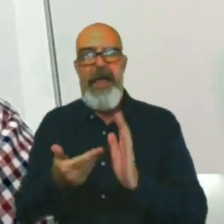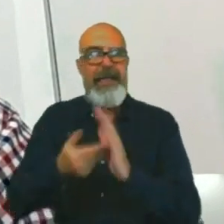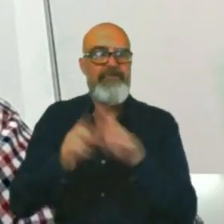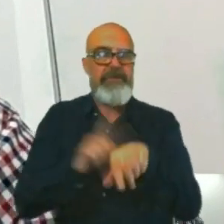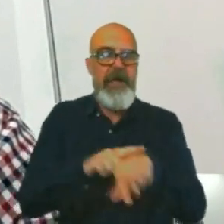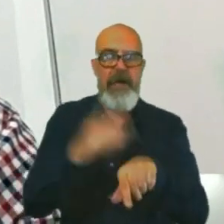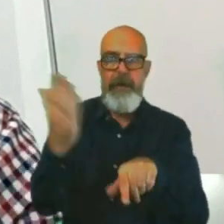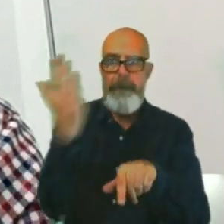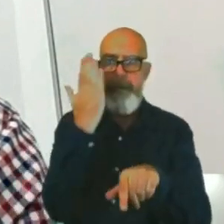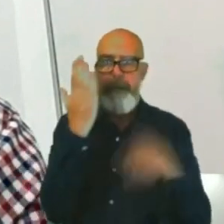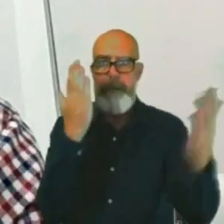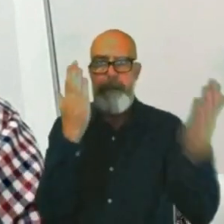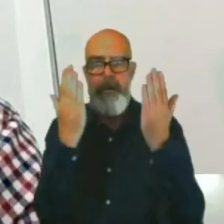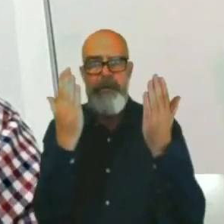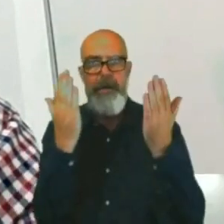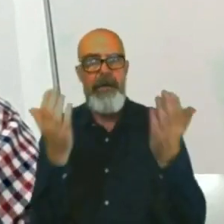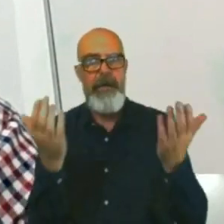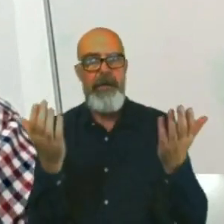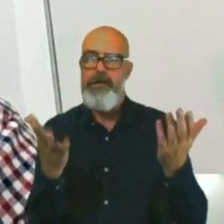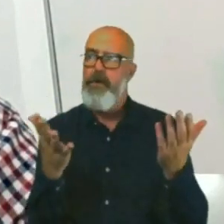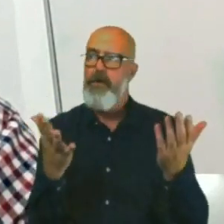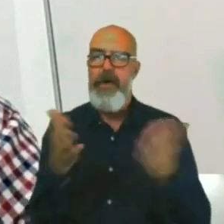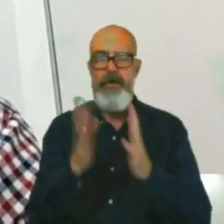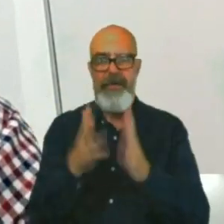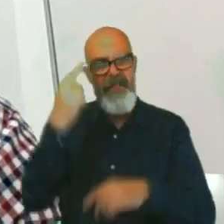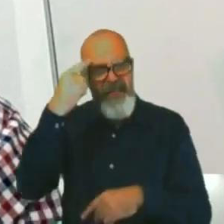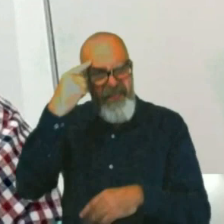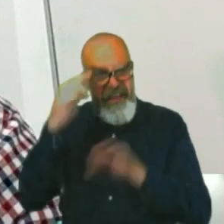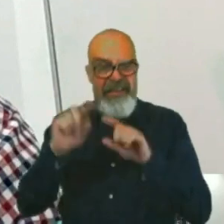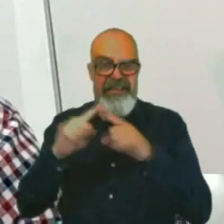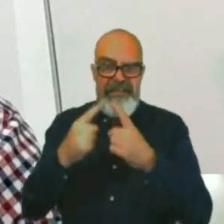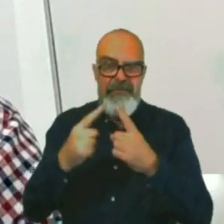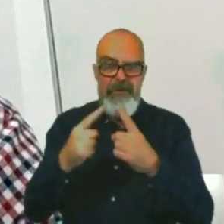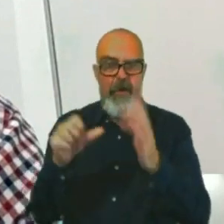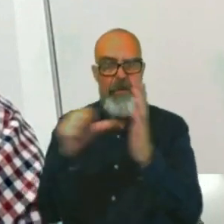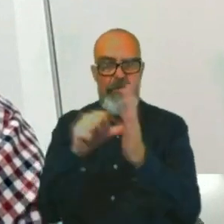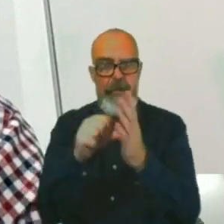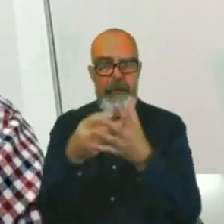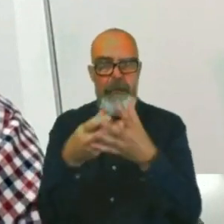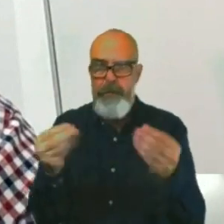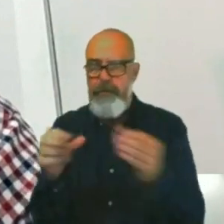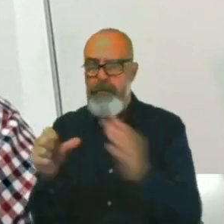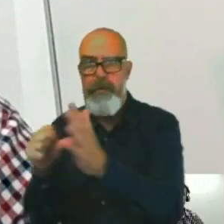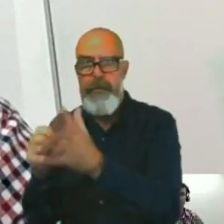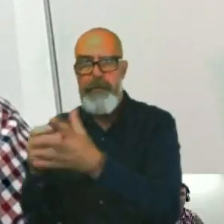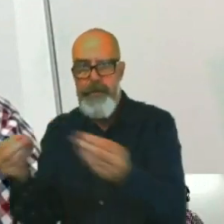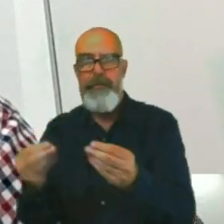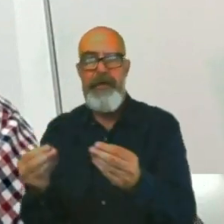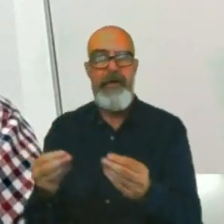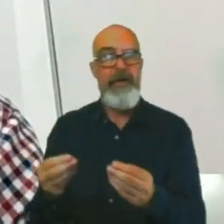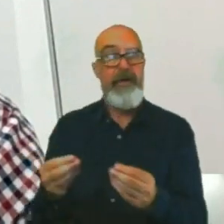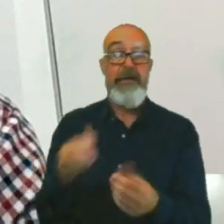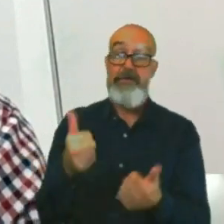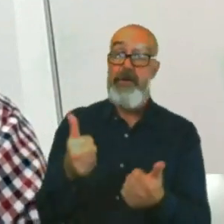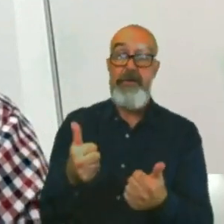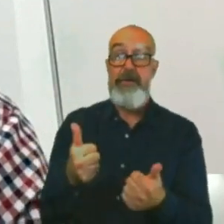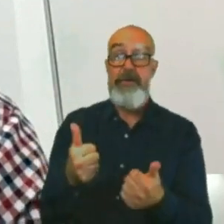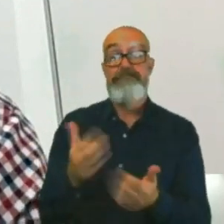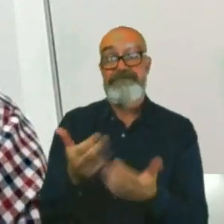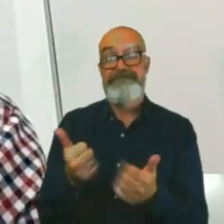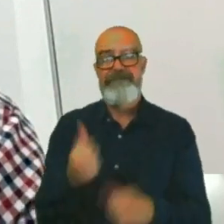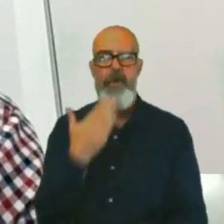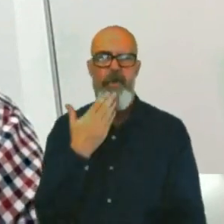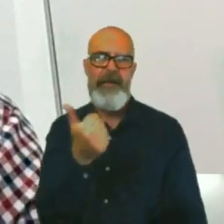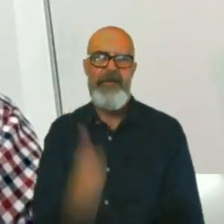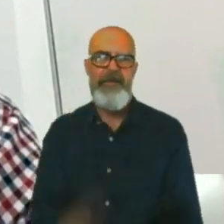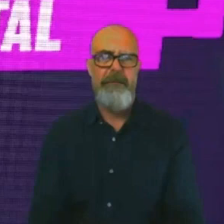out of the box in coming up with solutions for various equipment designs. Thank you. And, Grace,